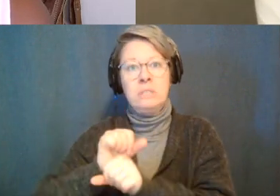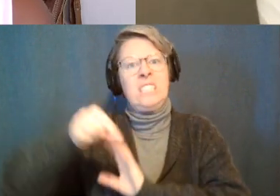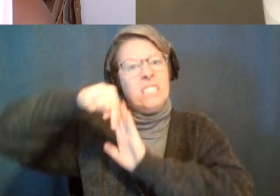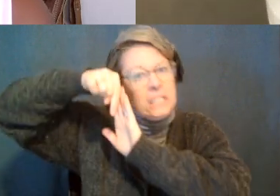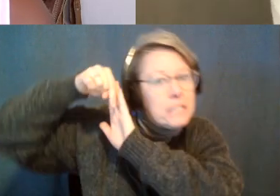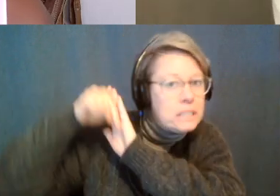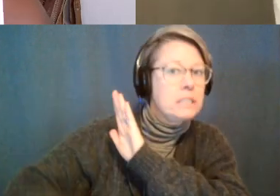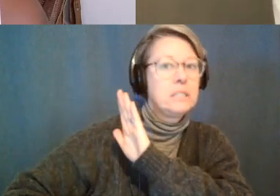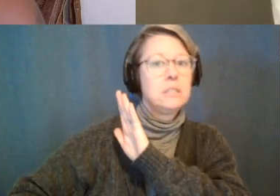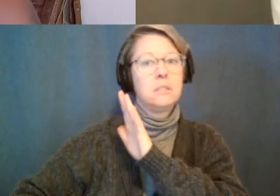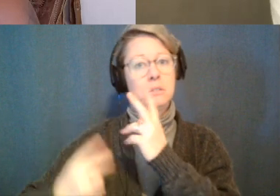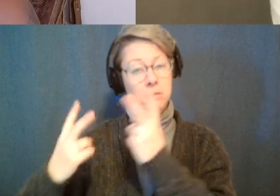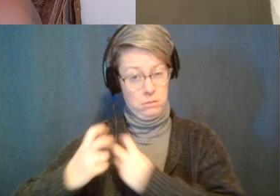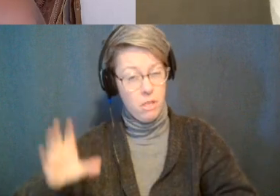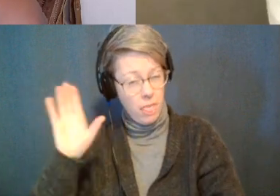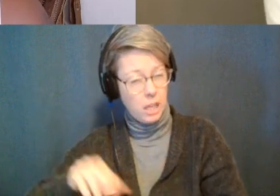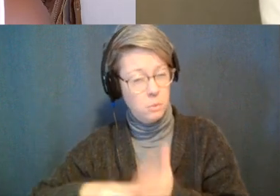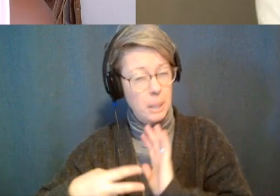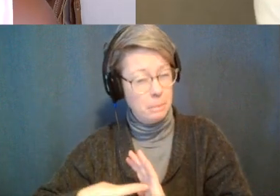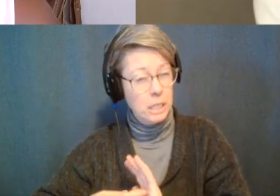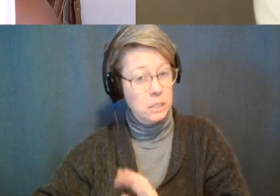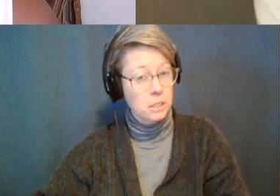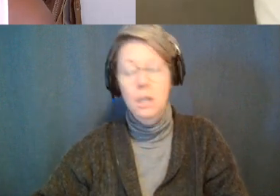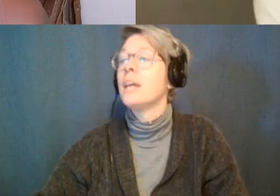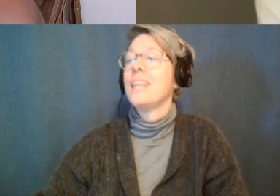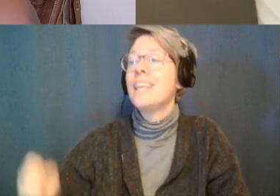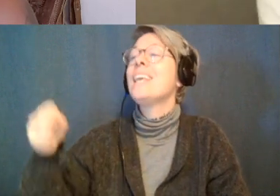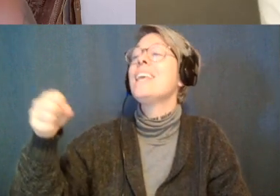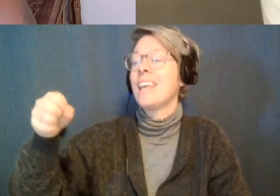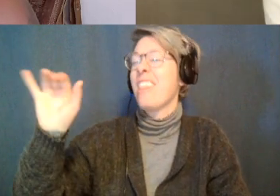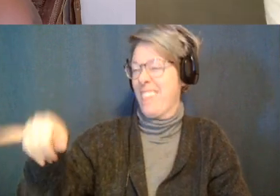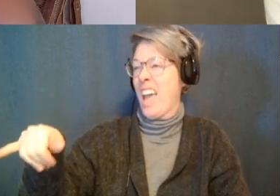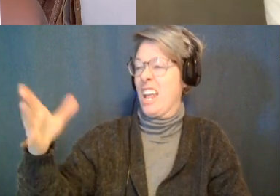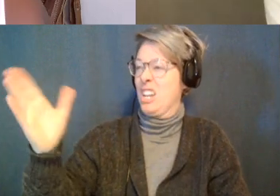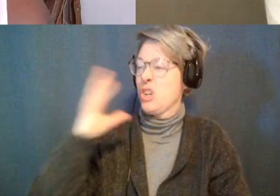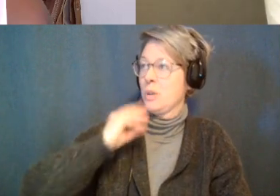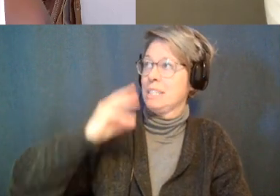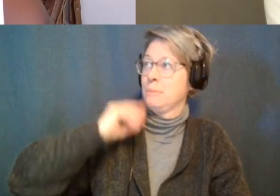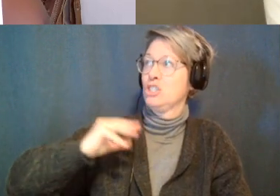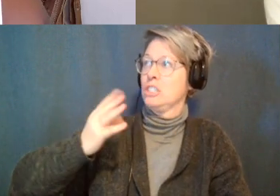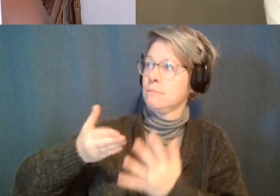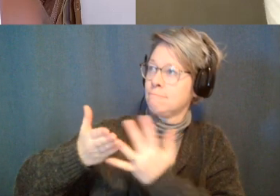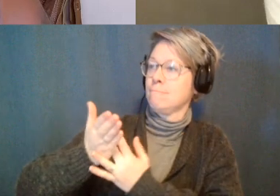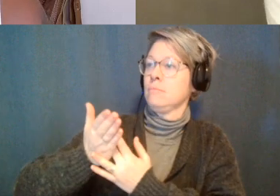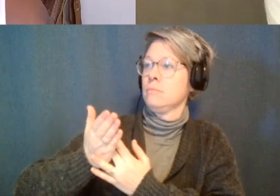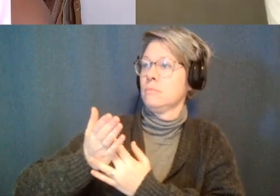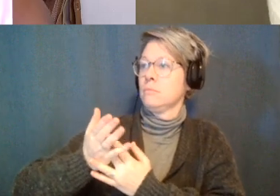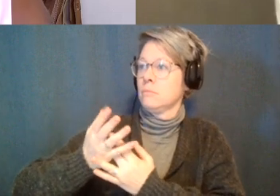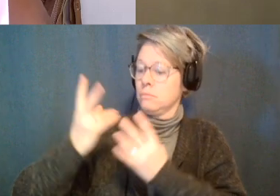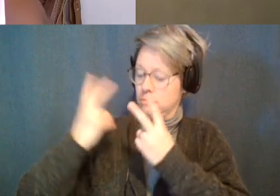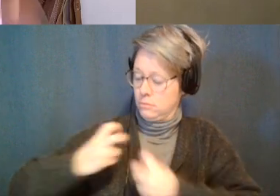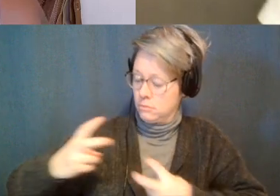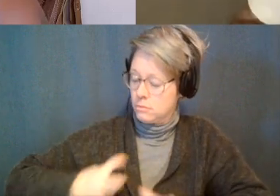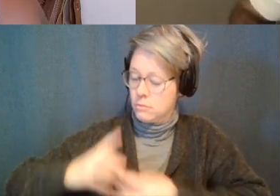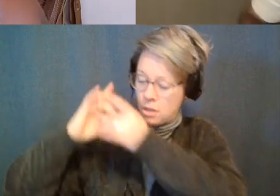dealing with it through yeah practice okay so that makes sense yeah yeah you're experiencing it as as everything's happening it's the